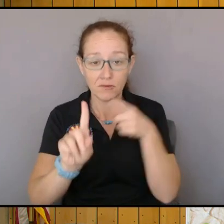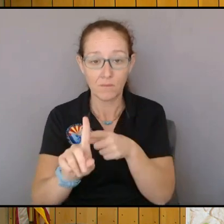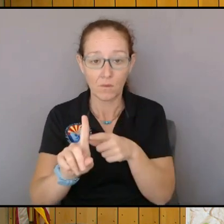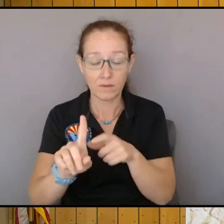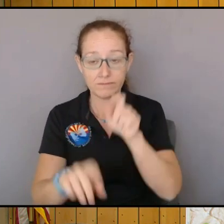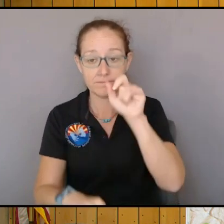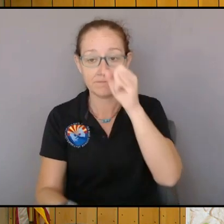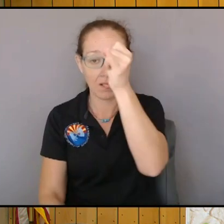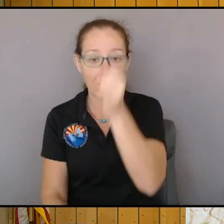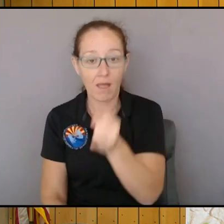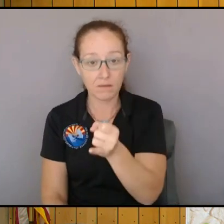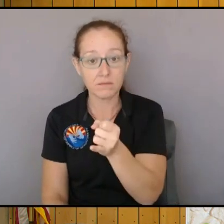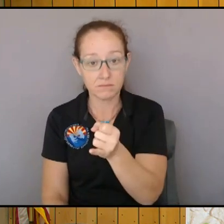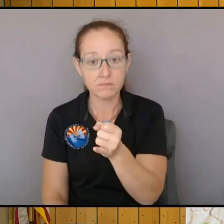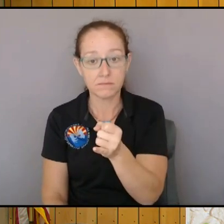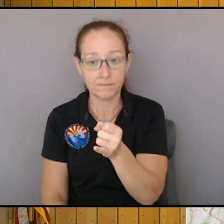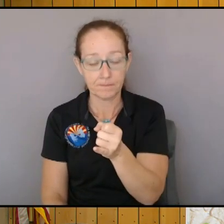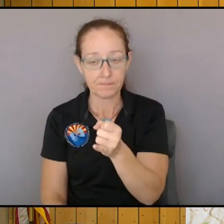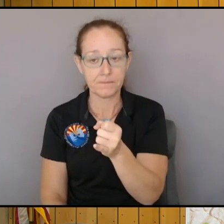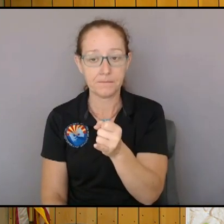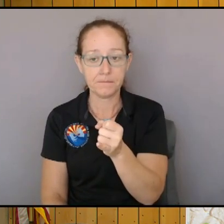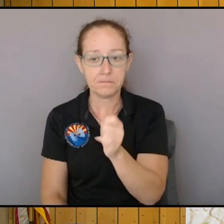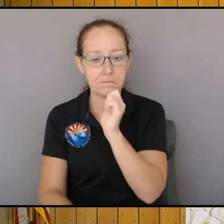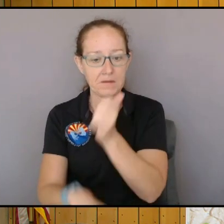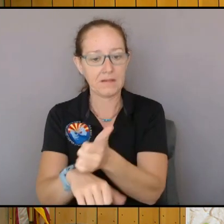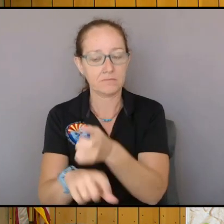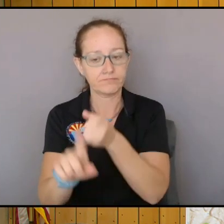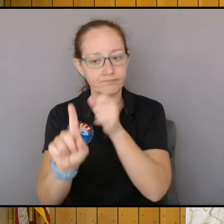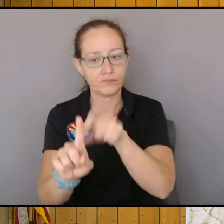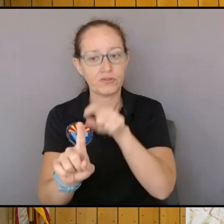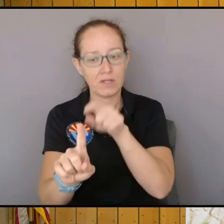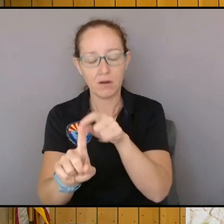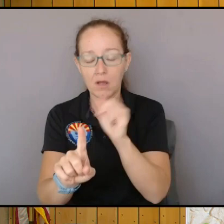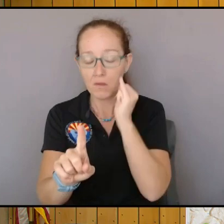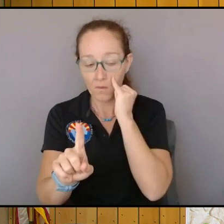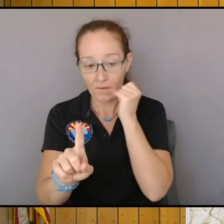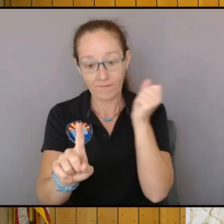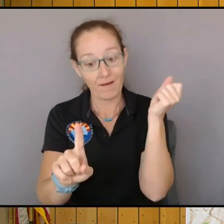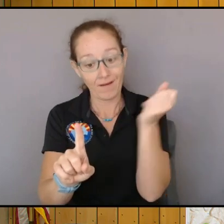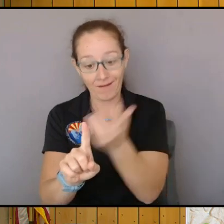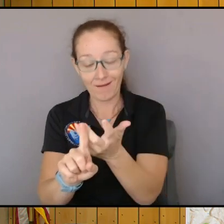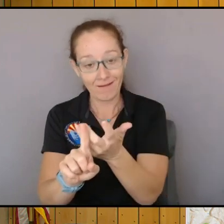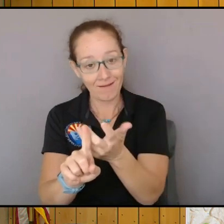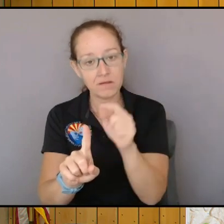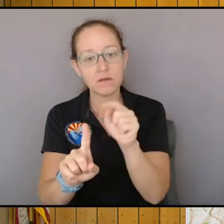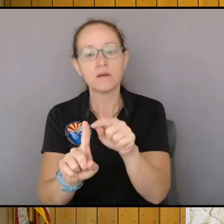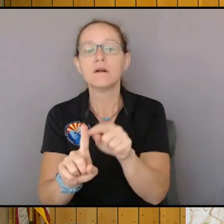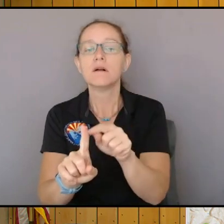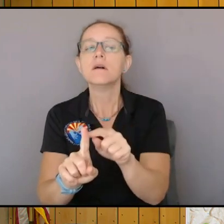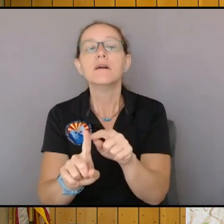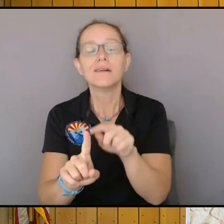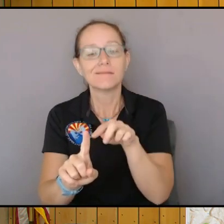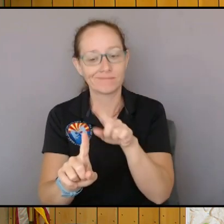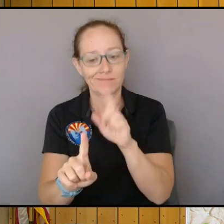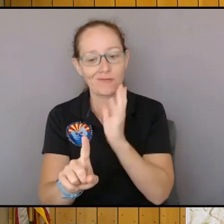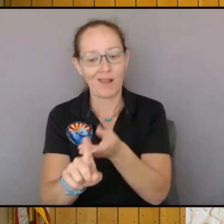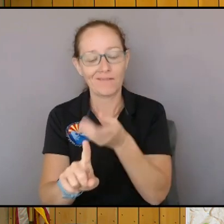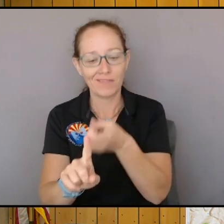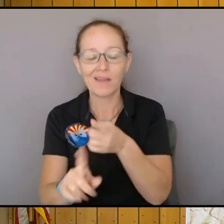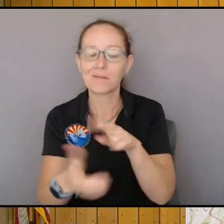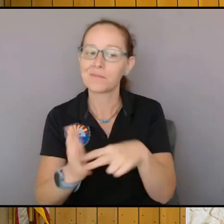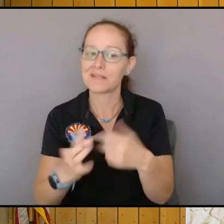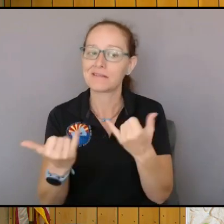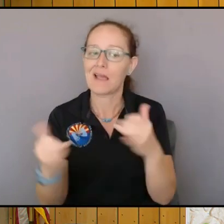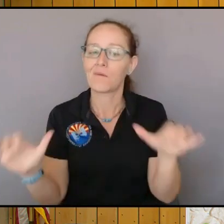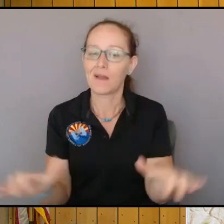trigger that that creates a place where we look at it and go all right time to take some action we pre-plan that action and so that action was to